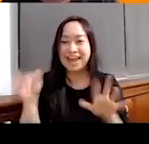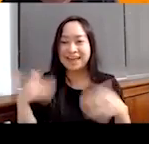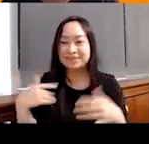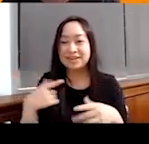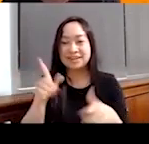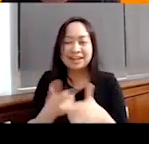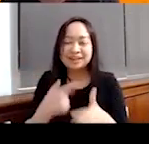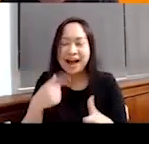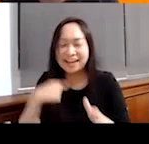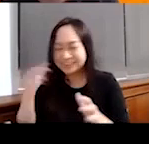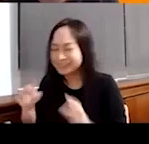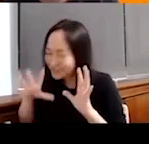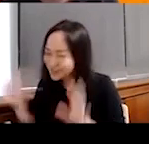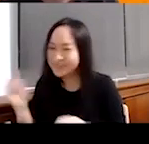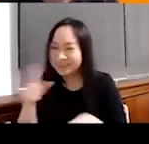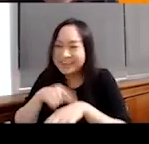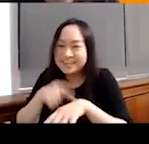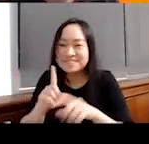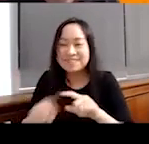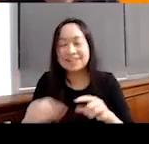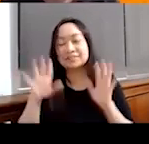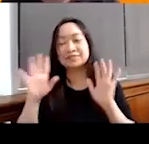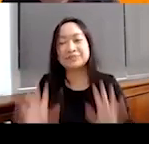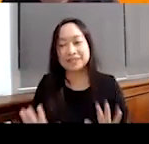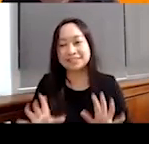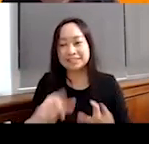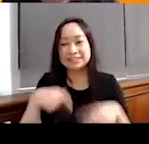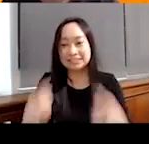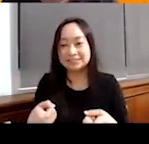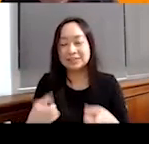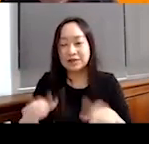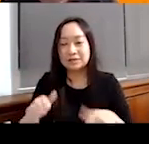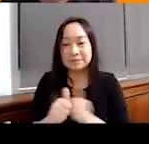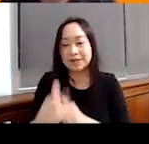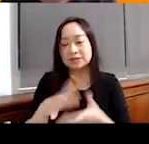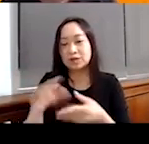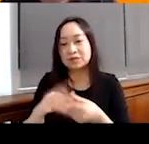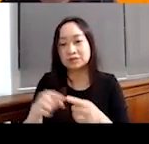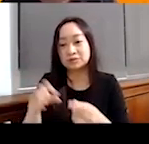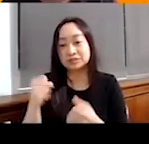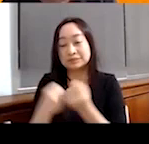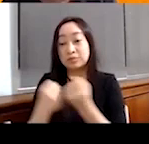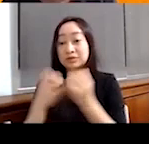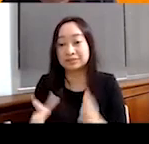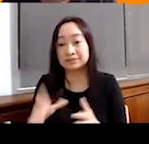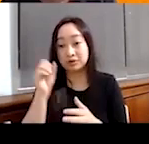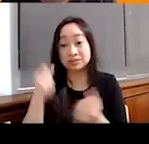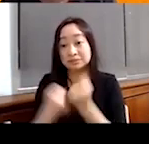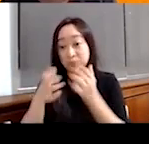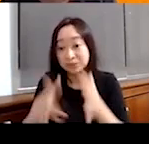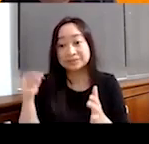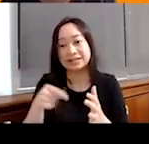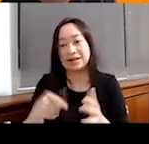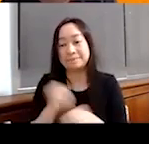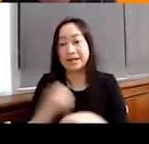go, but it was absolutely amazing. And so it's, it's such a gift to even pass that story onto your sponsors because they're the ones making that happen, right?